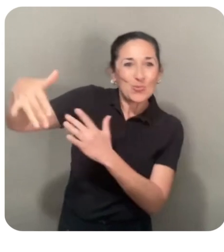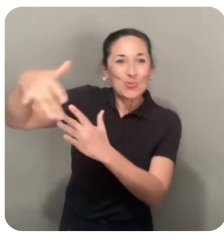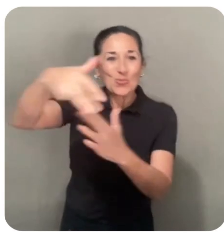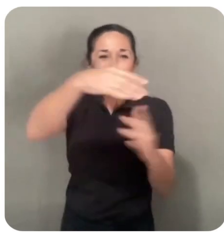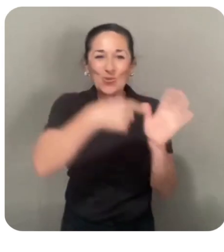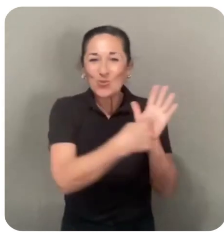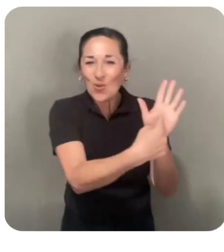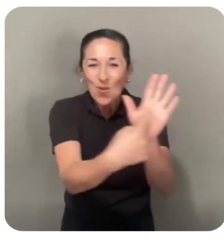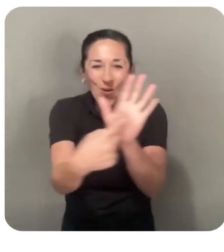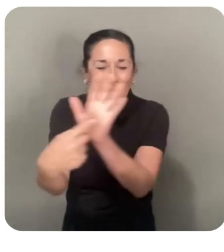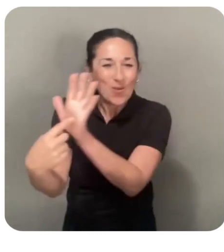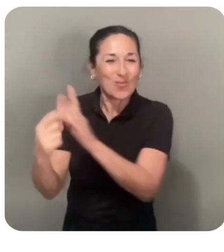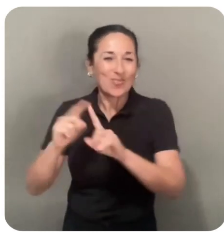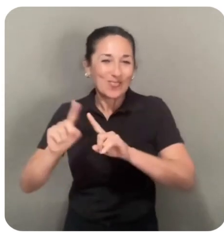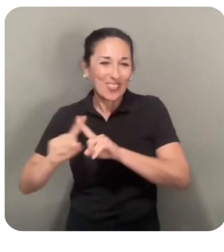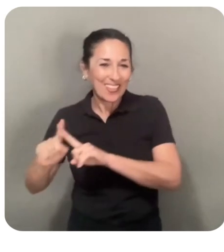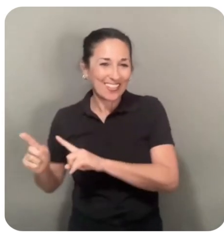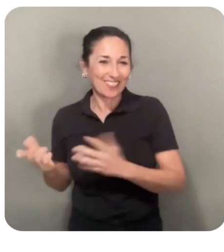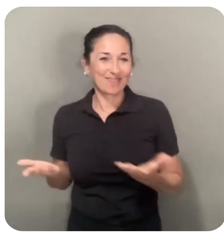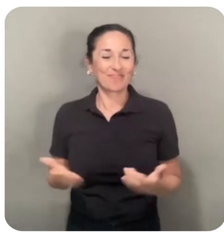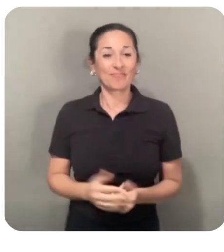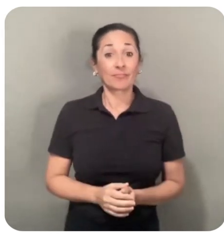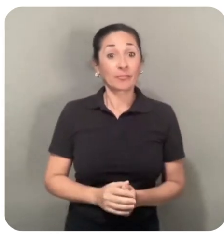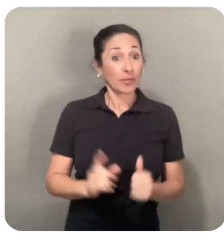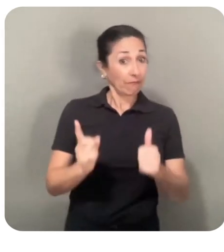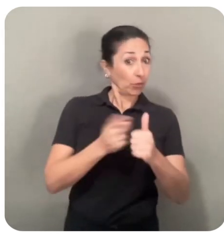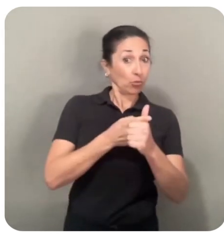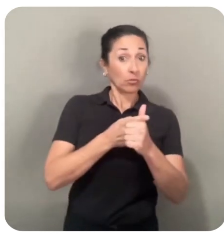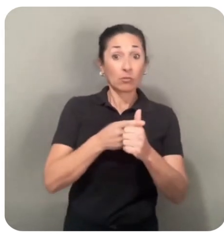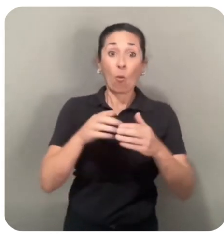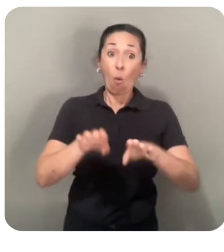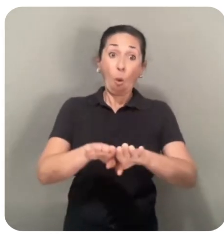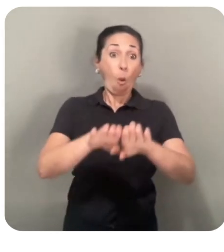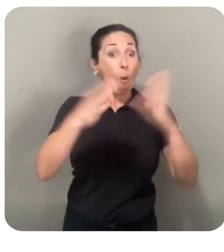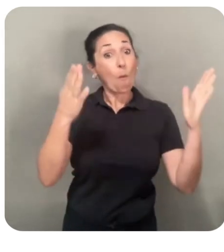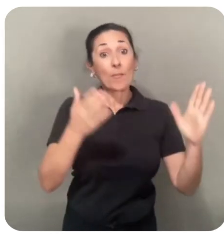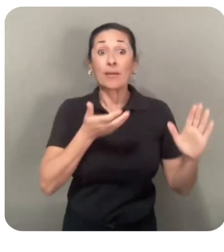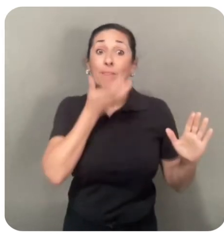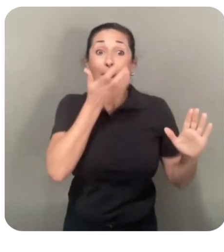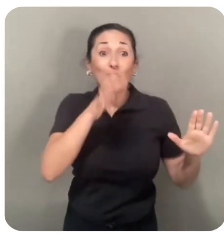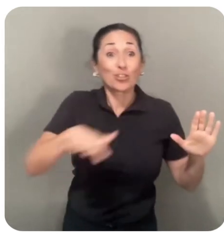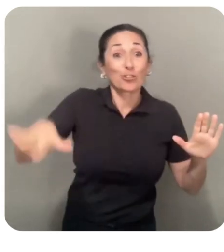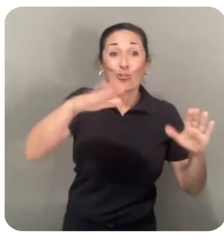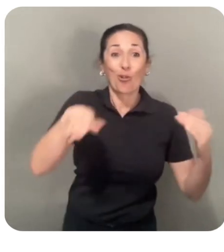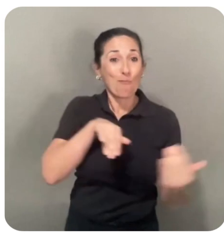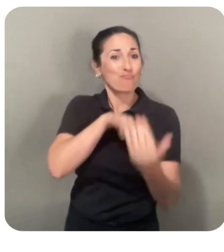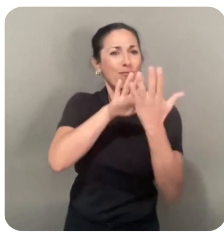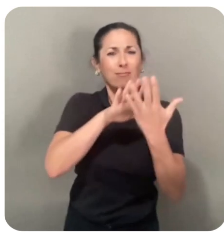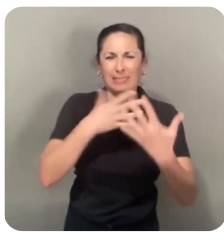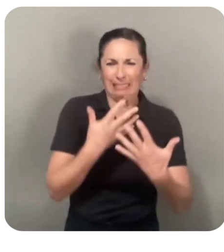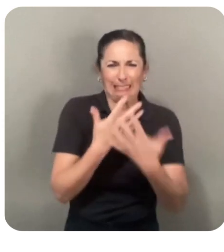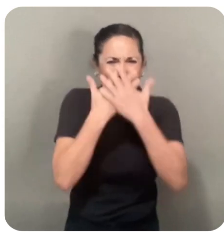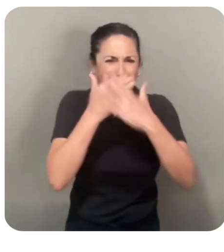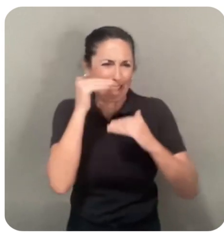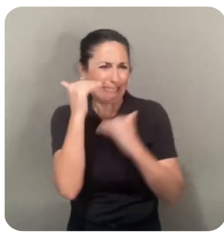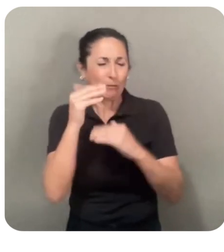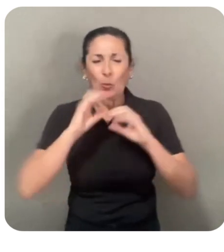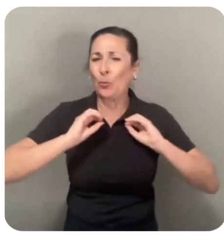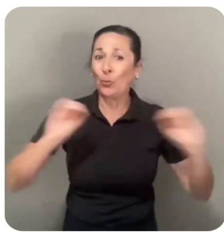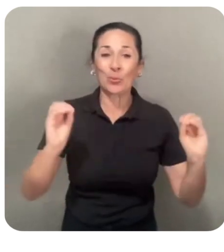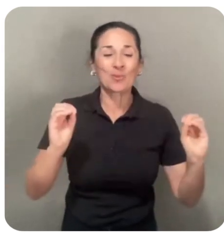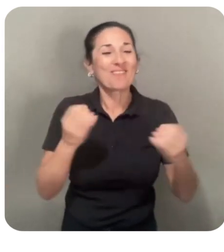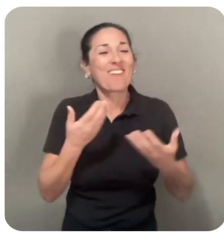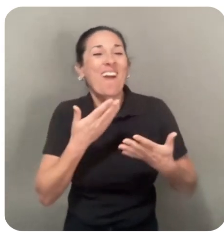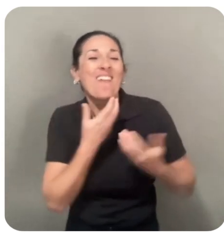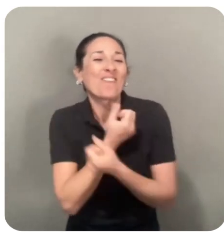herd, and I'll showcase a few things. One, our open pasture approach. There are no cages here. We let our